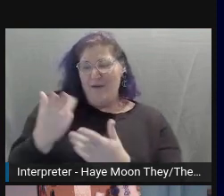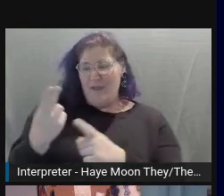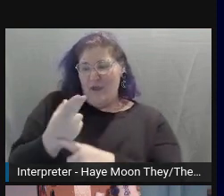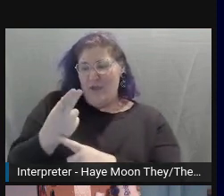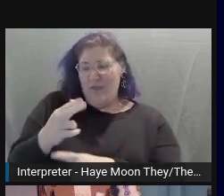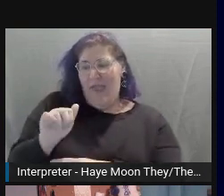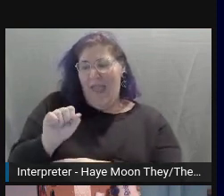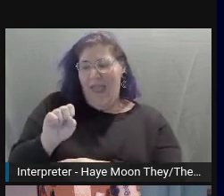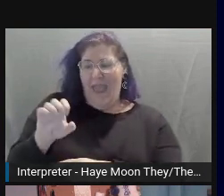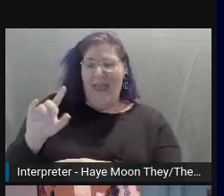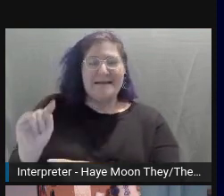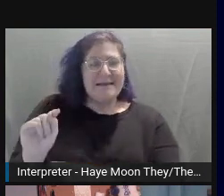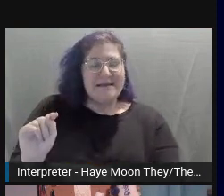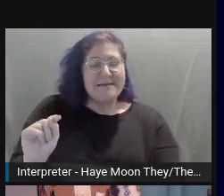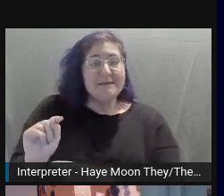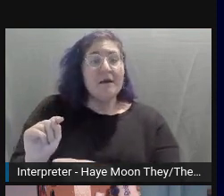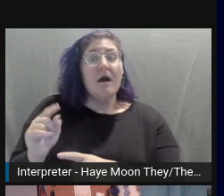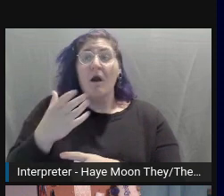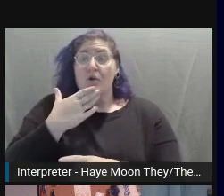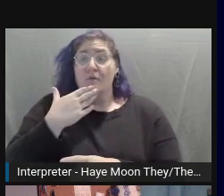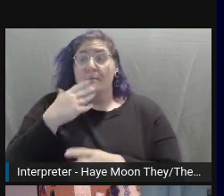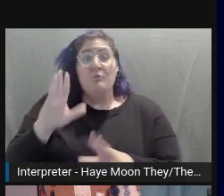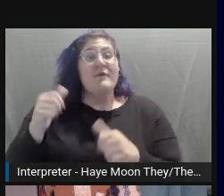creating your own media.